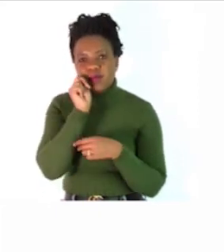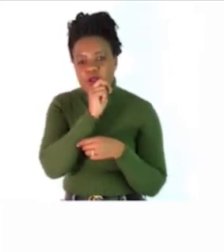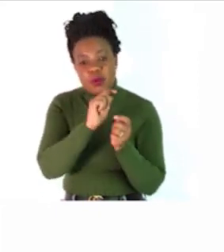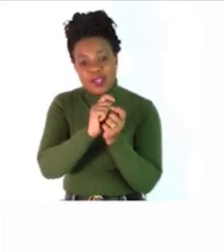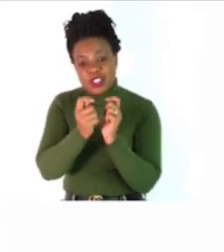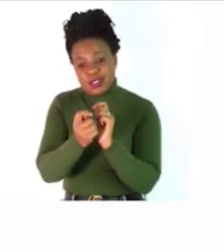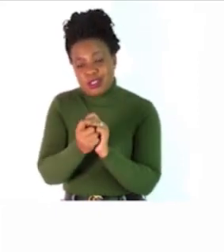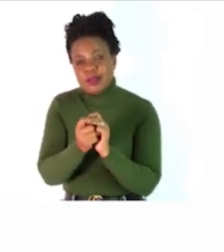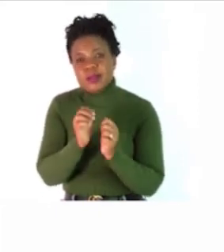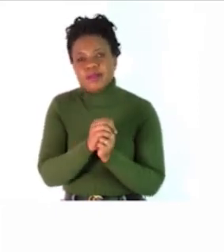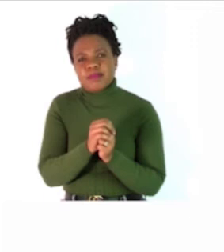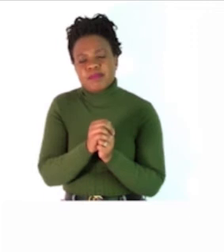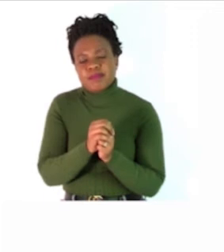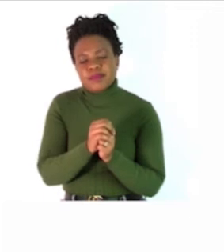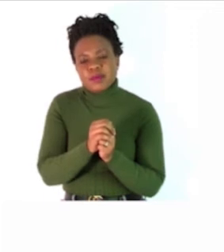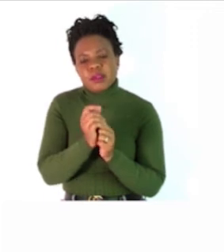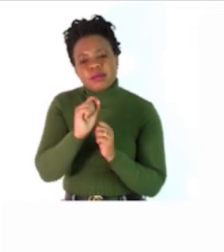if i were you i was going to say